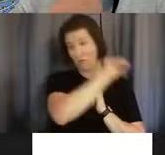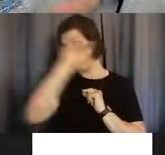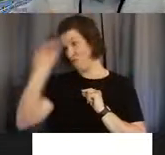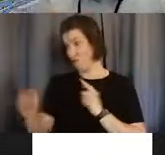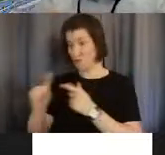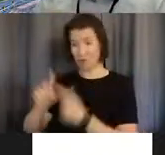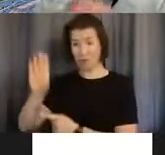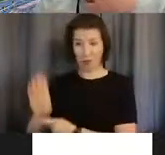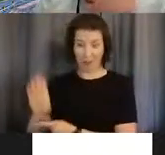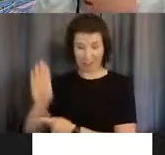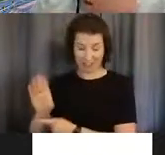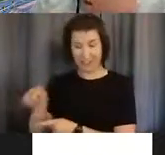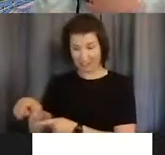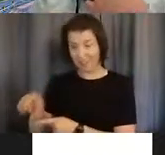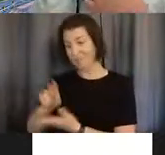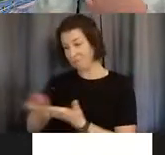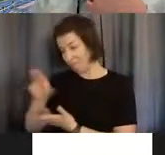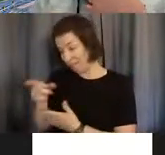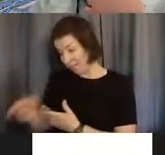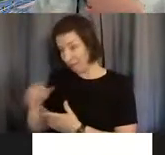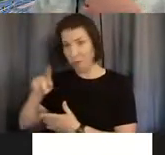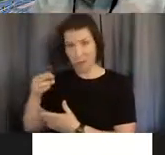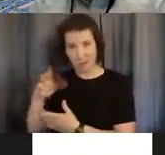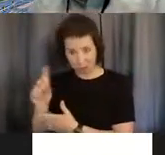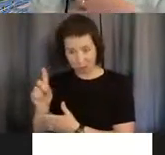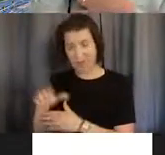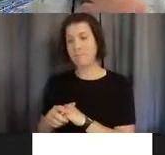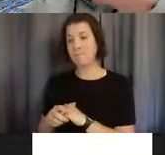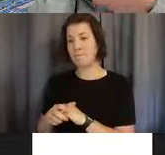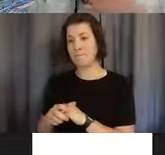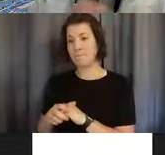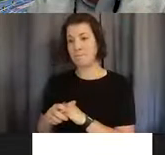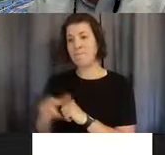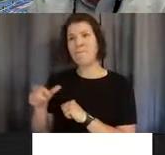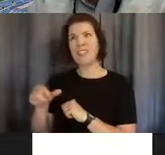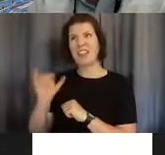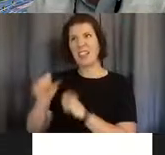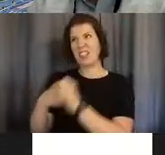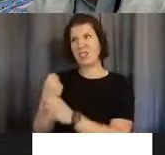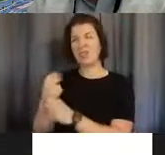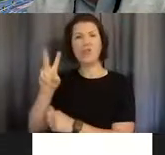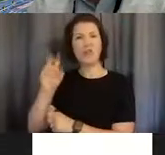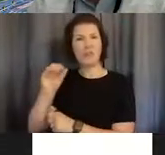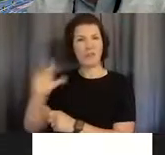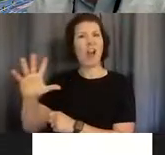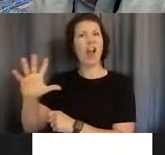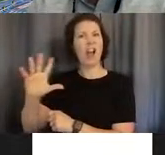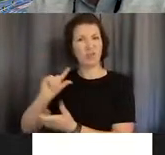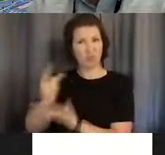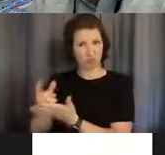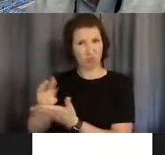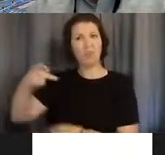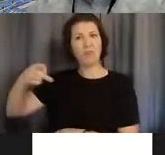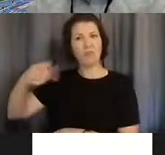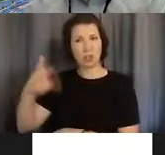And then after that, I got my PhD in 2005 and then went on to do